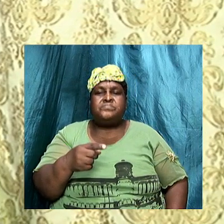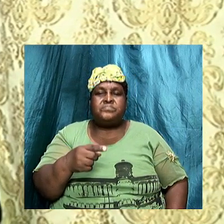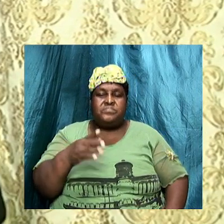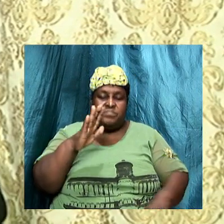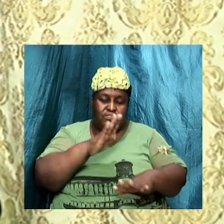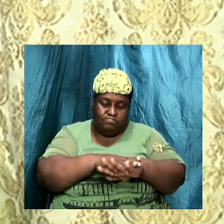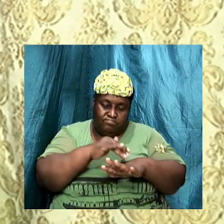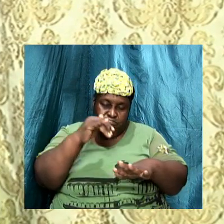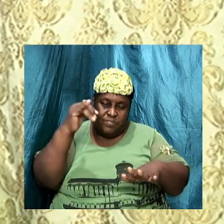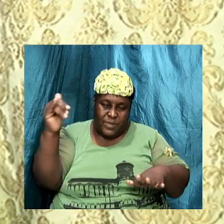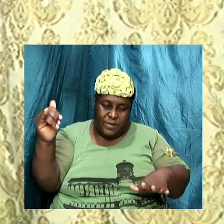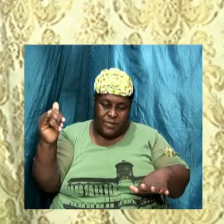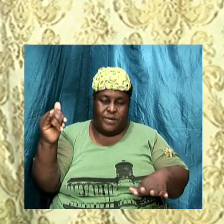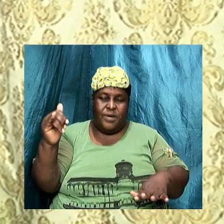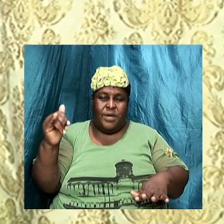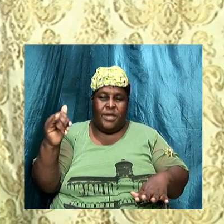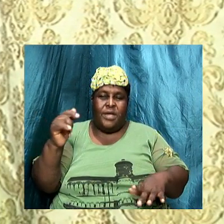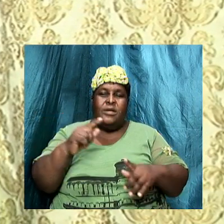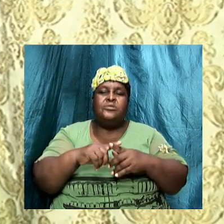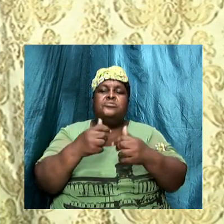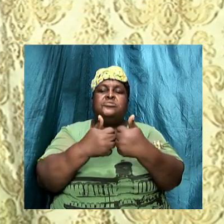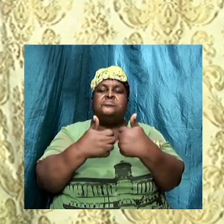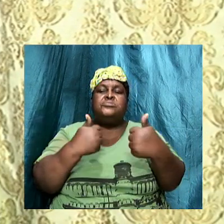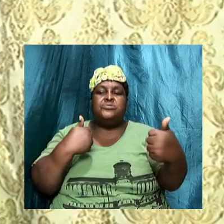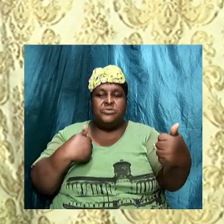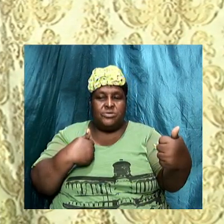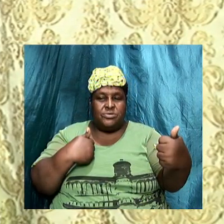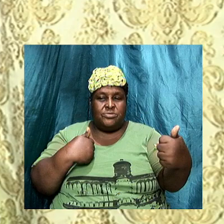call to separation.